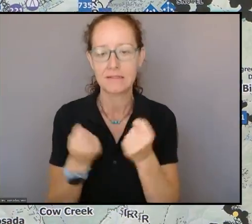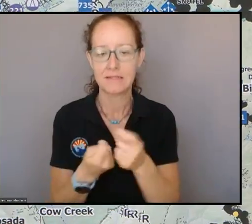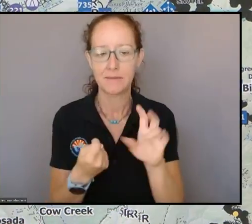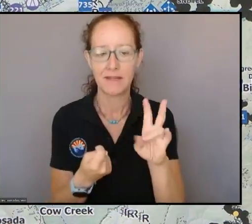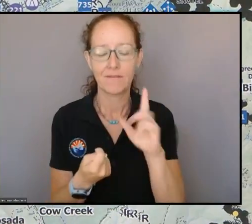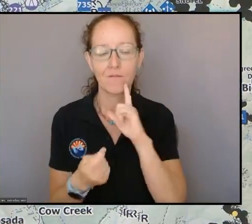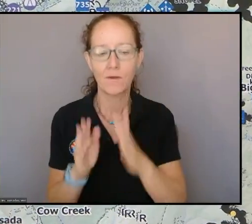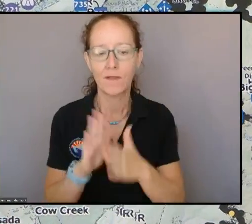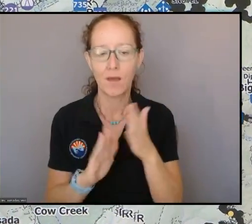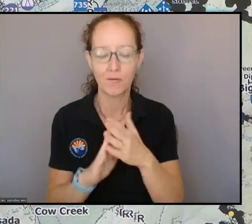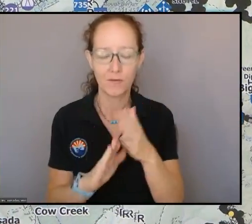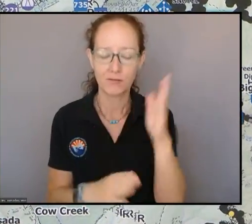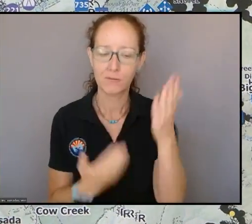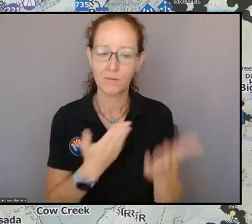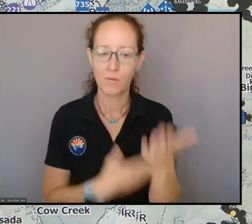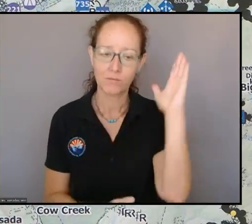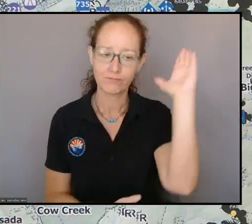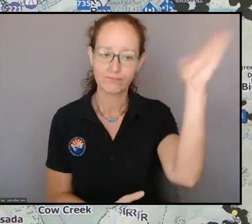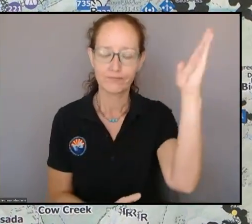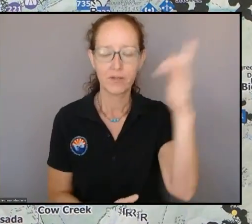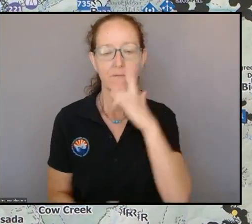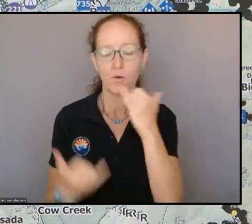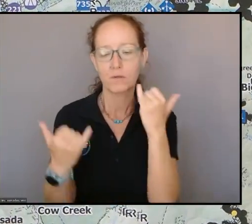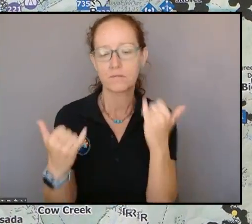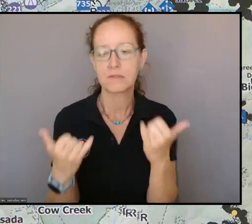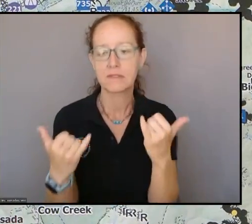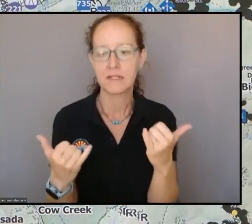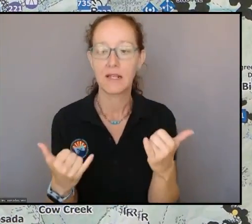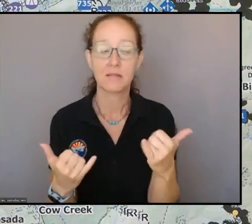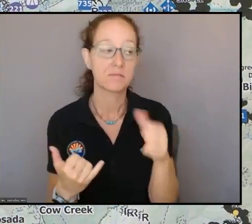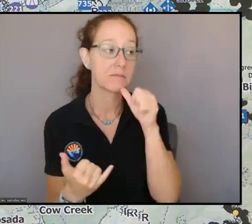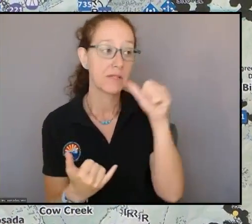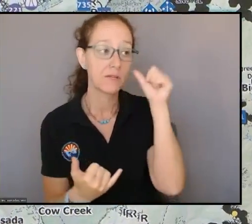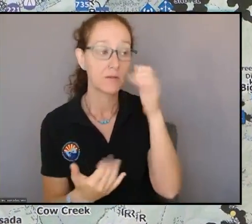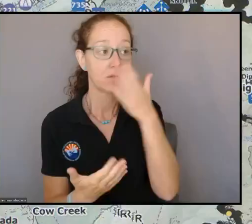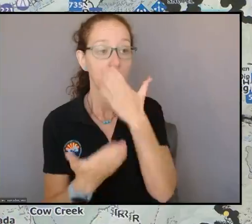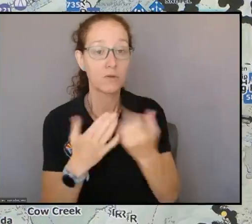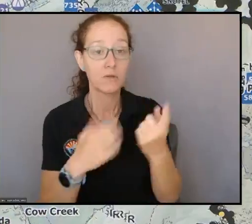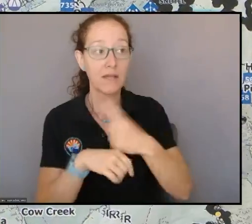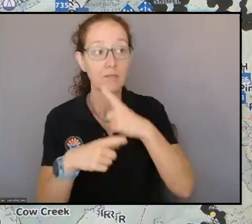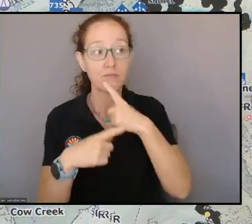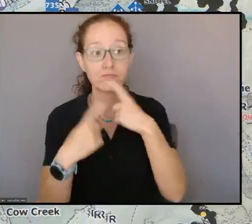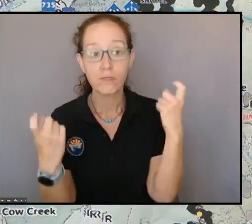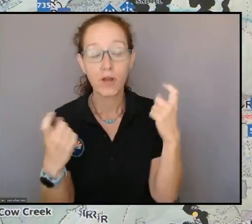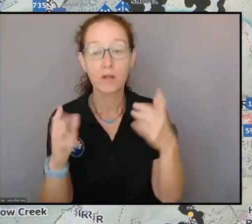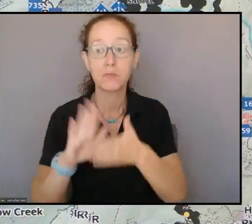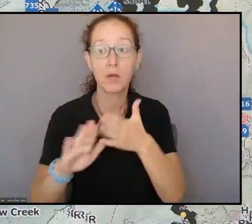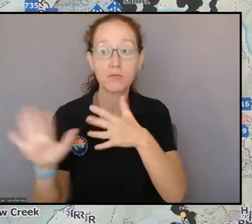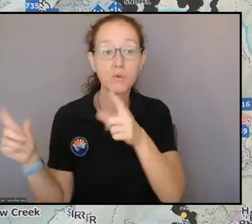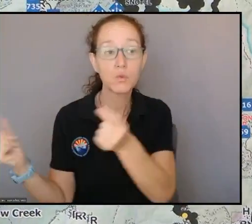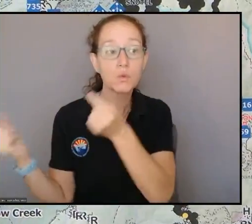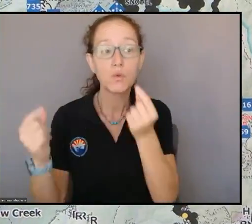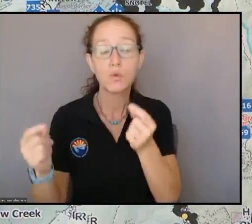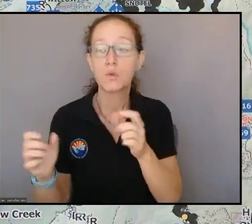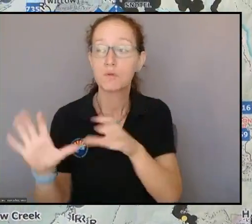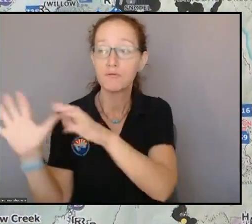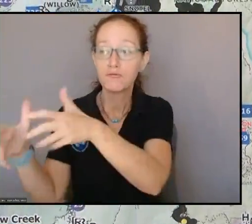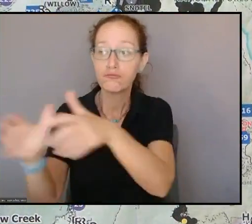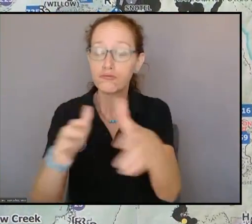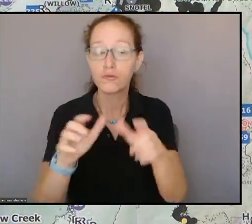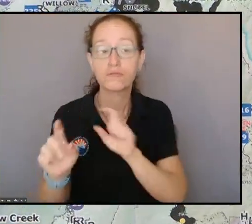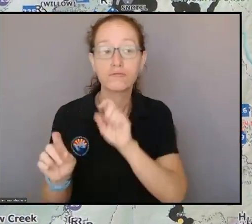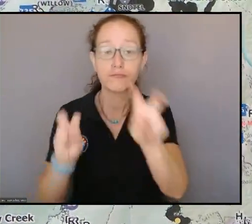another good day of drying and operations out there. The crews were able to get out and get some good work done as the weather allowed. They were able to